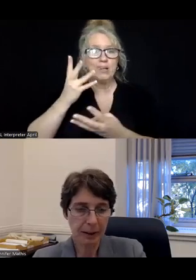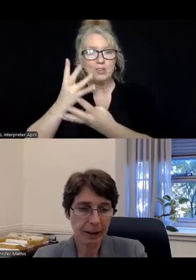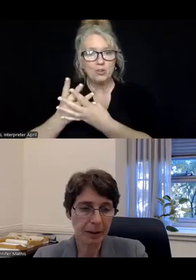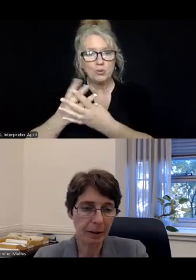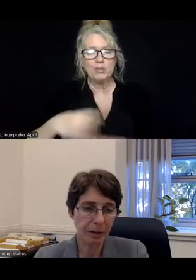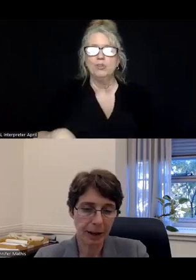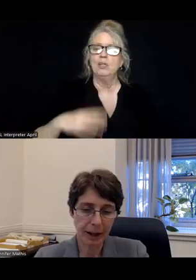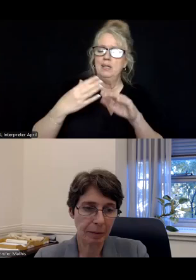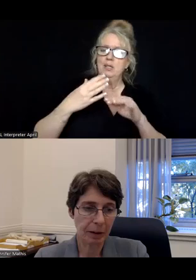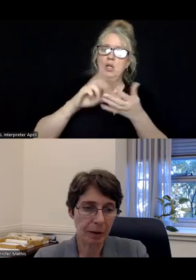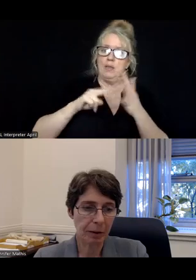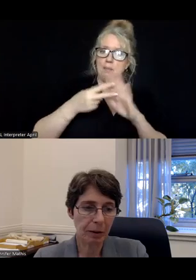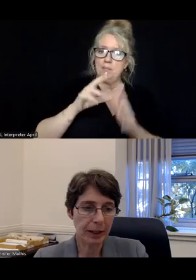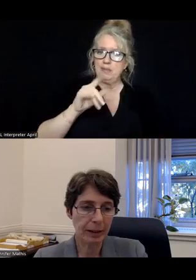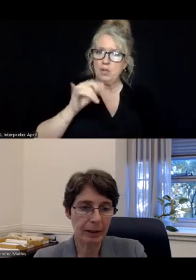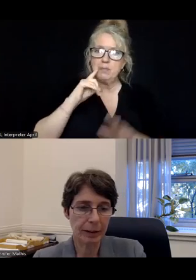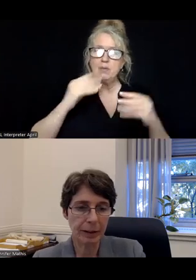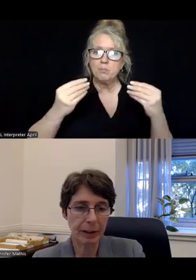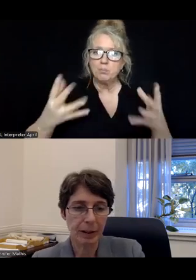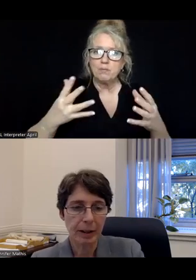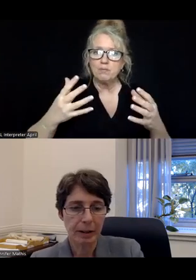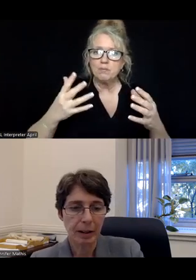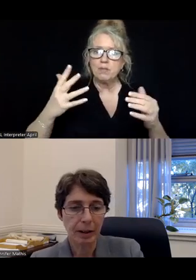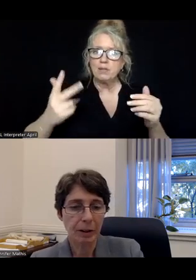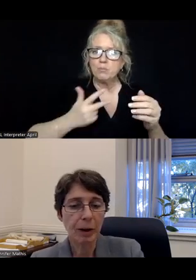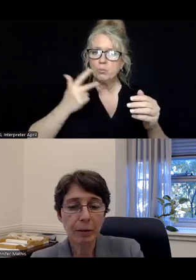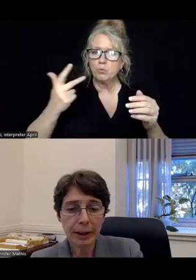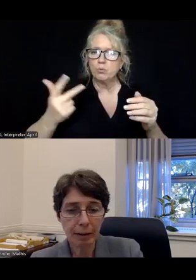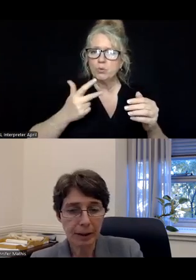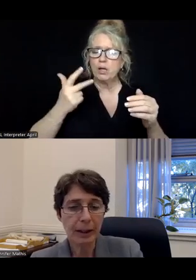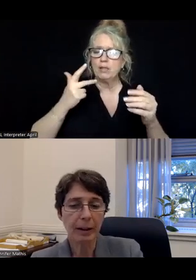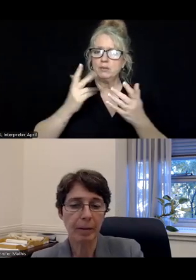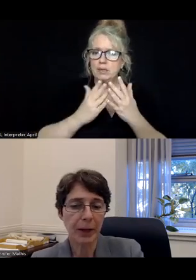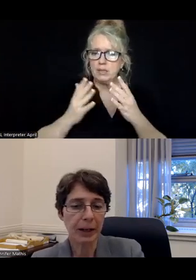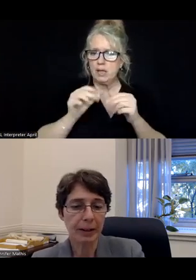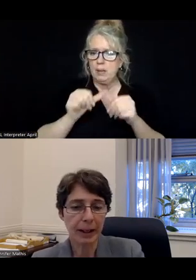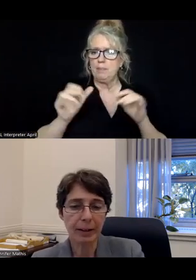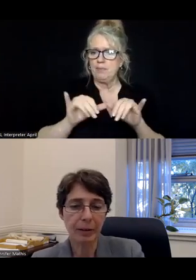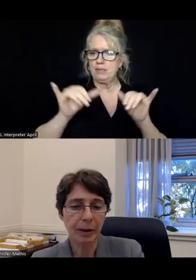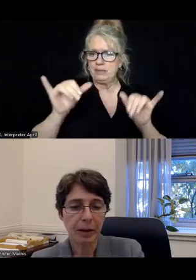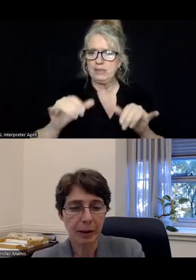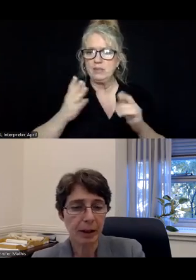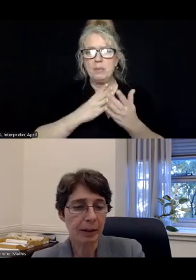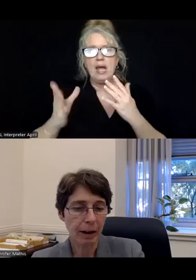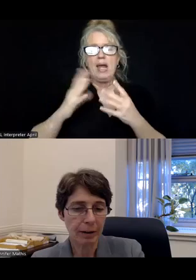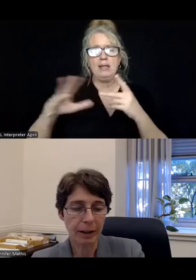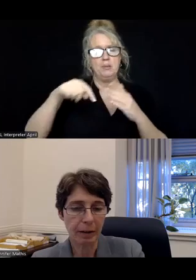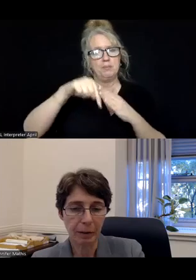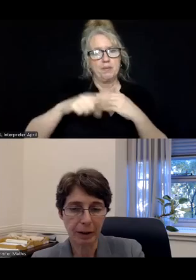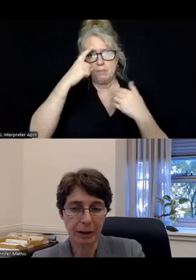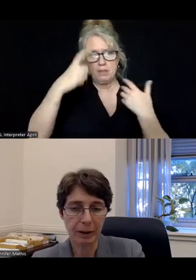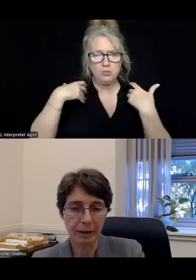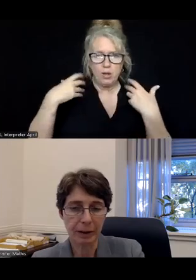requires the county to provide mental health services throughout the county and intensive mental health,